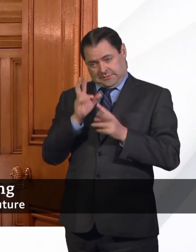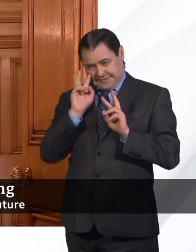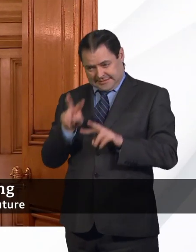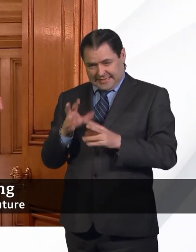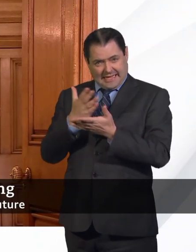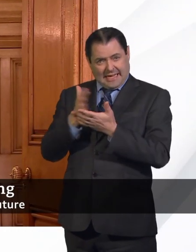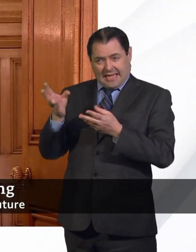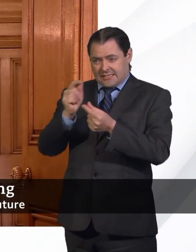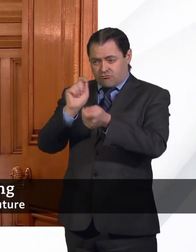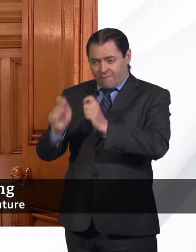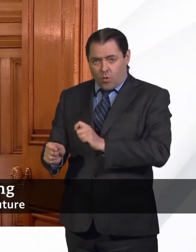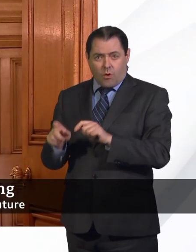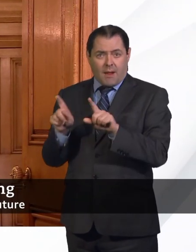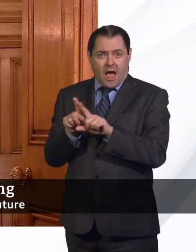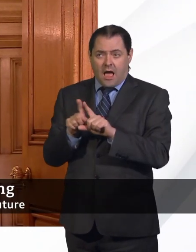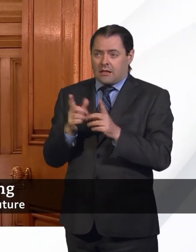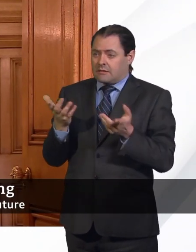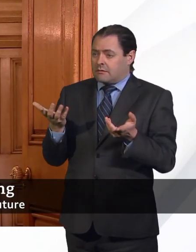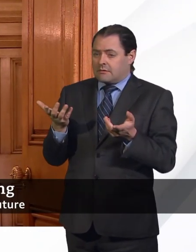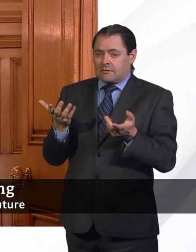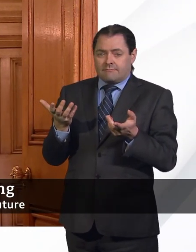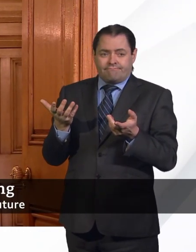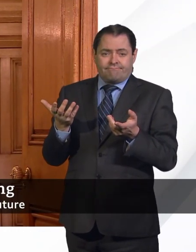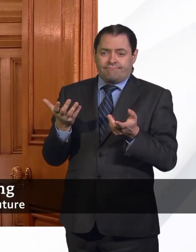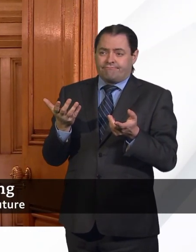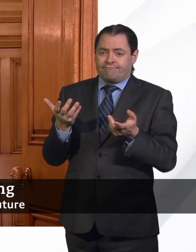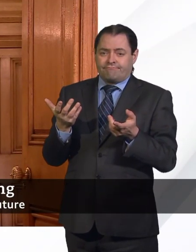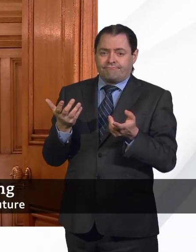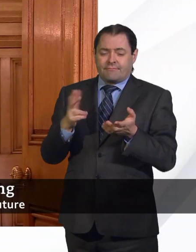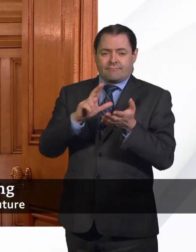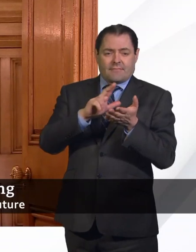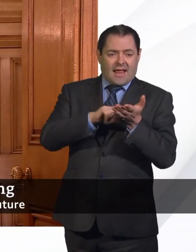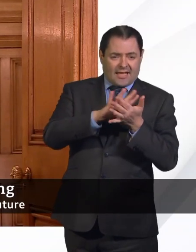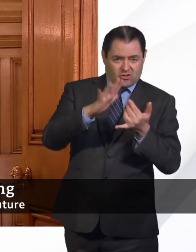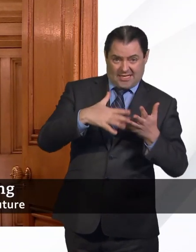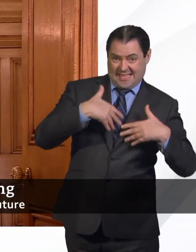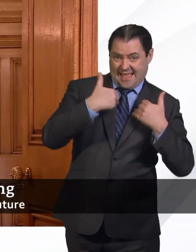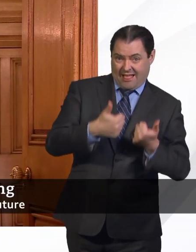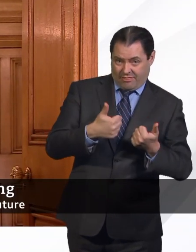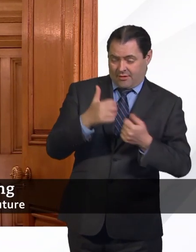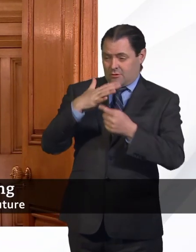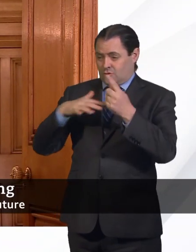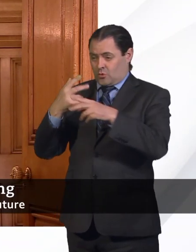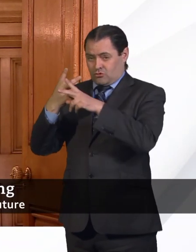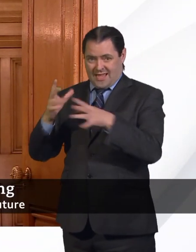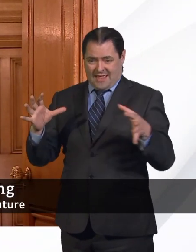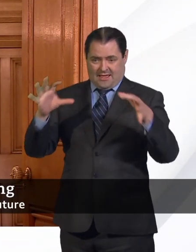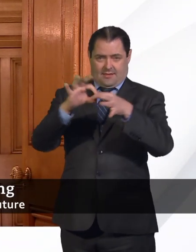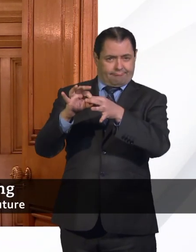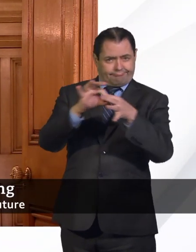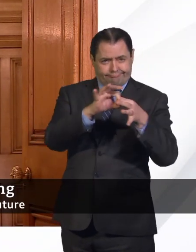reforms that are needed, like closer working and collaboration between health and social care. Like the